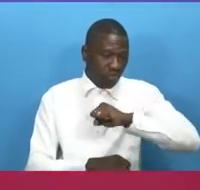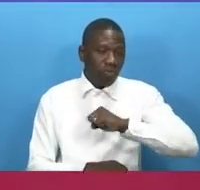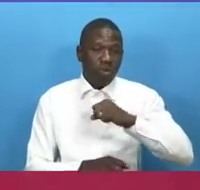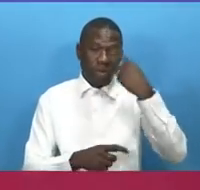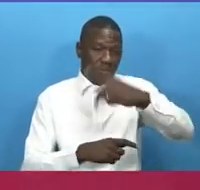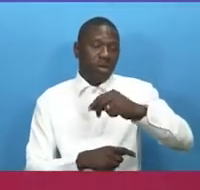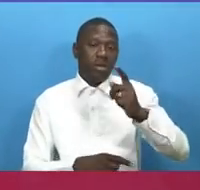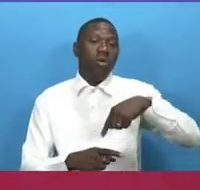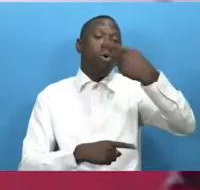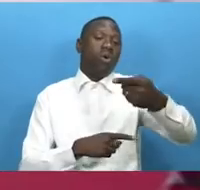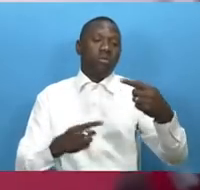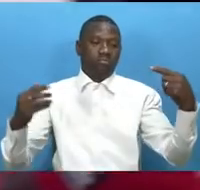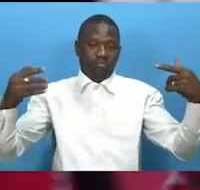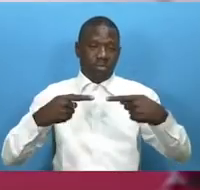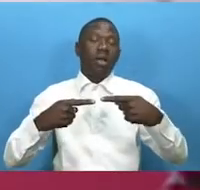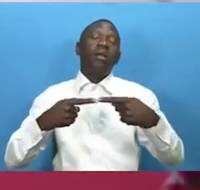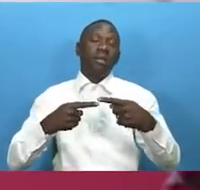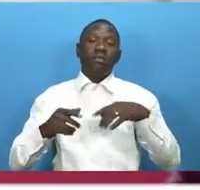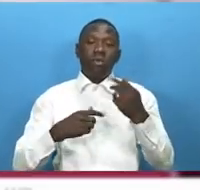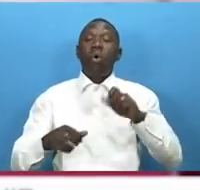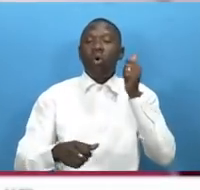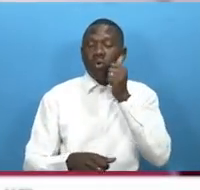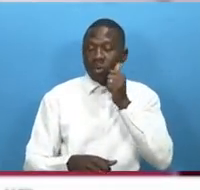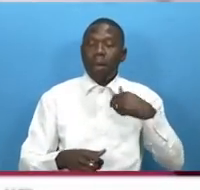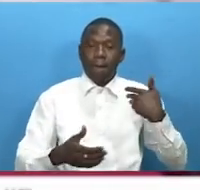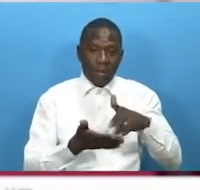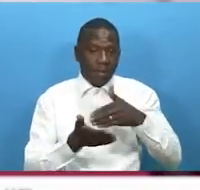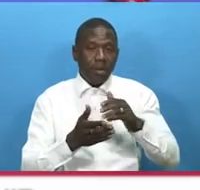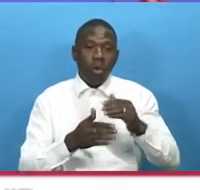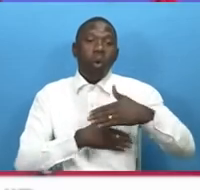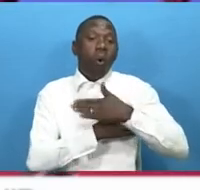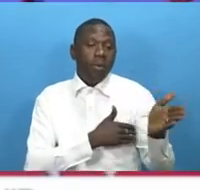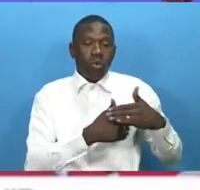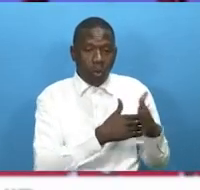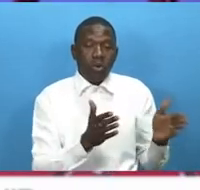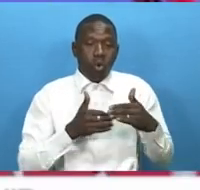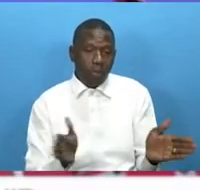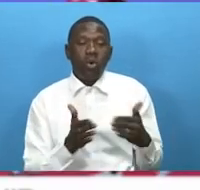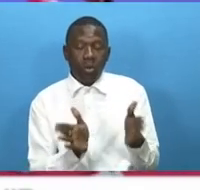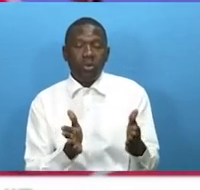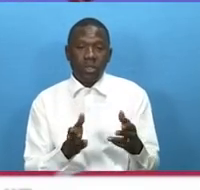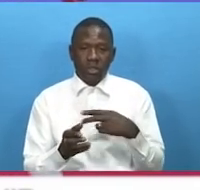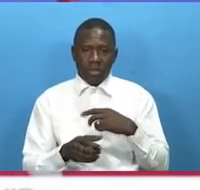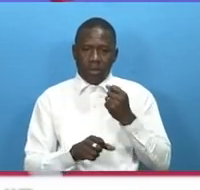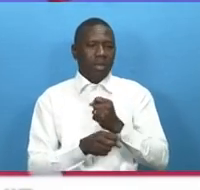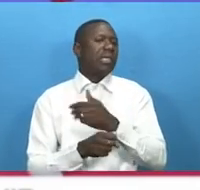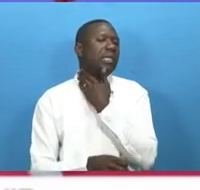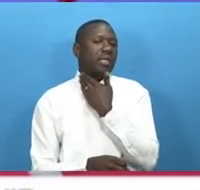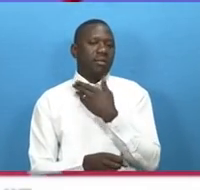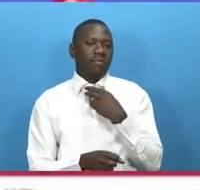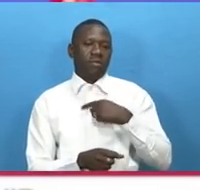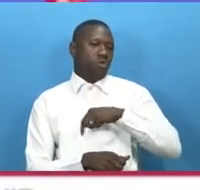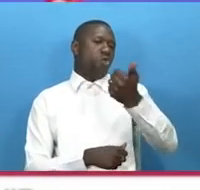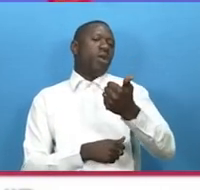opponents like if you always be playing open open game it makes very easy for the opponents to read and then try to